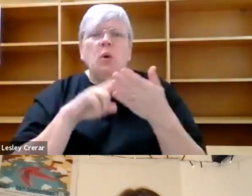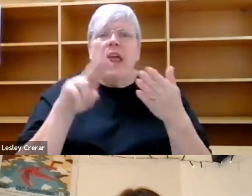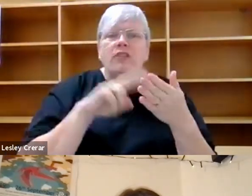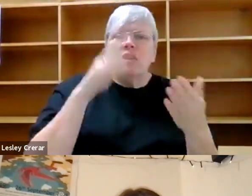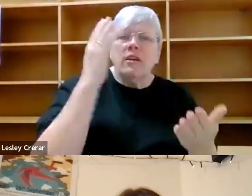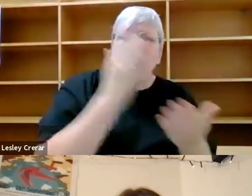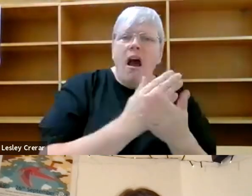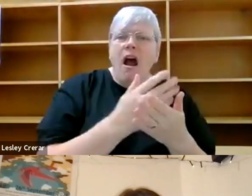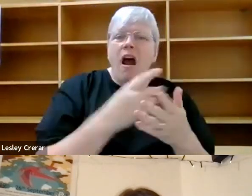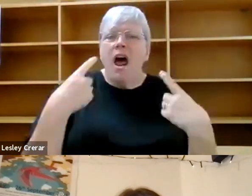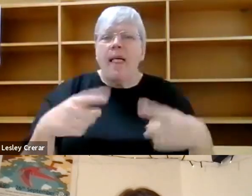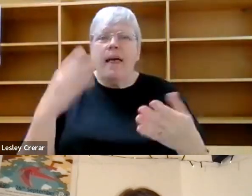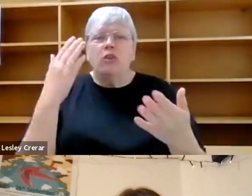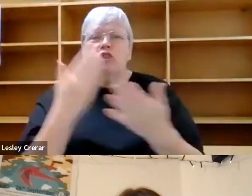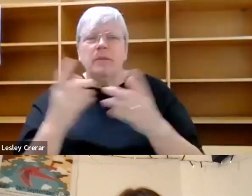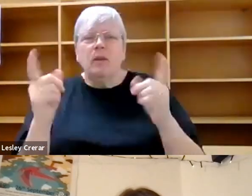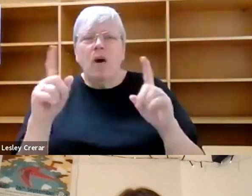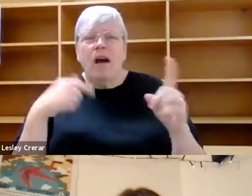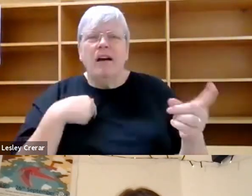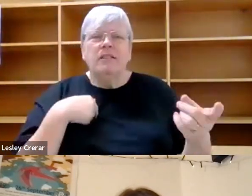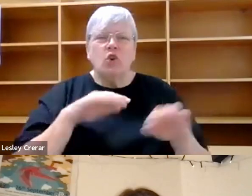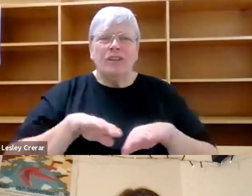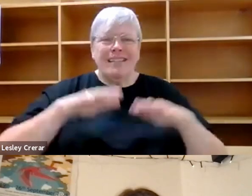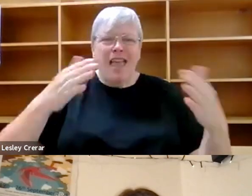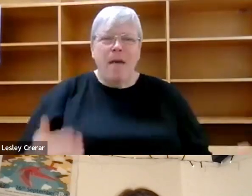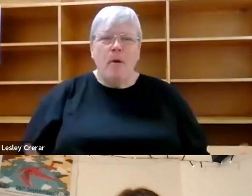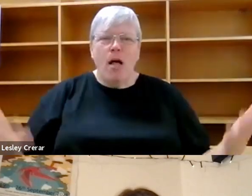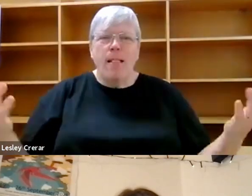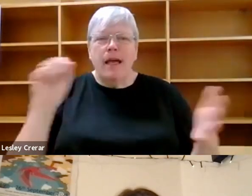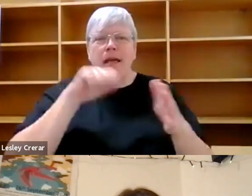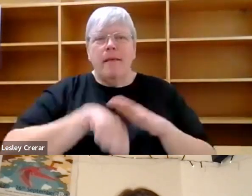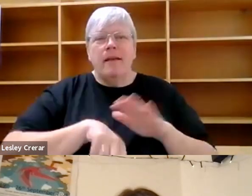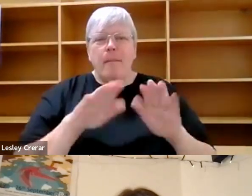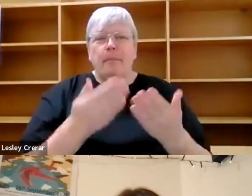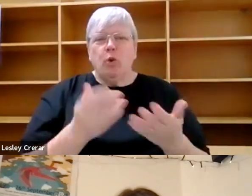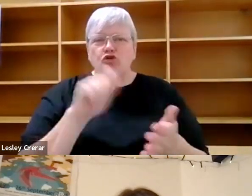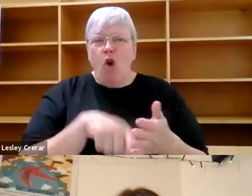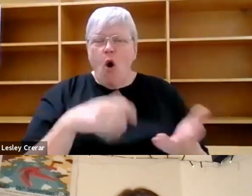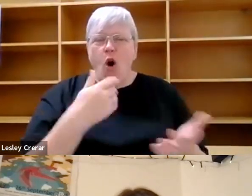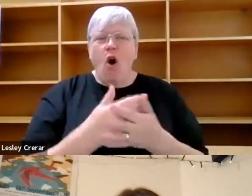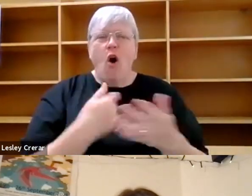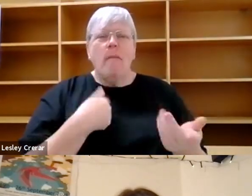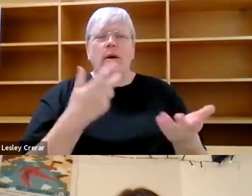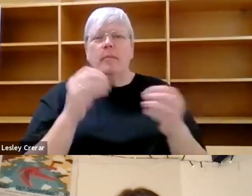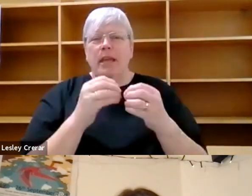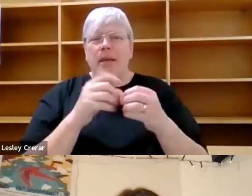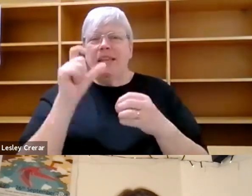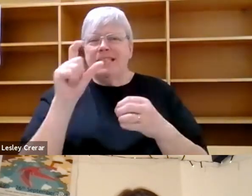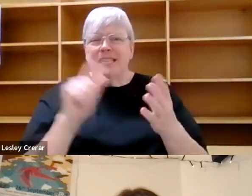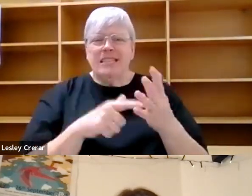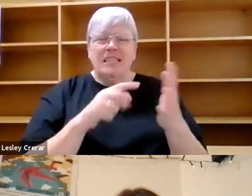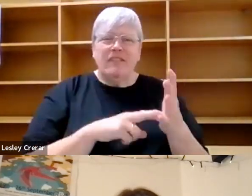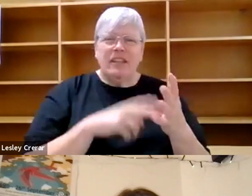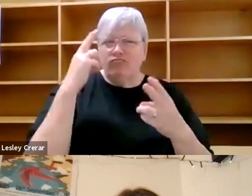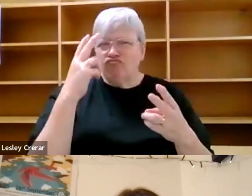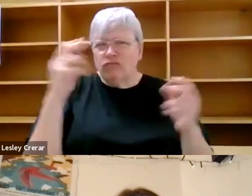who gets a table in Waterstones, who gets a BBC show, who gets a prize. Um, and looking at short lists and